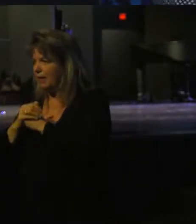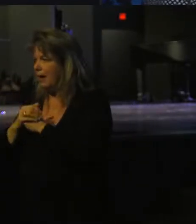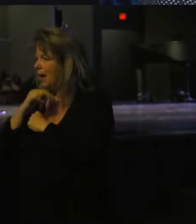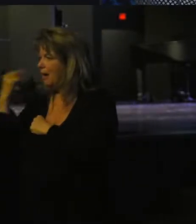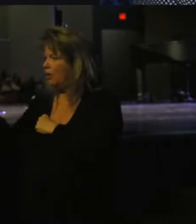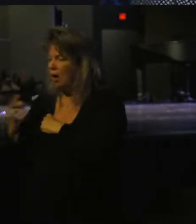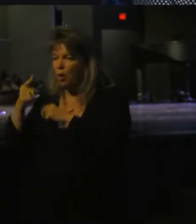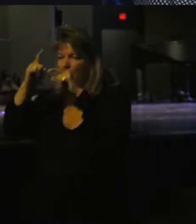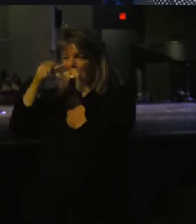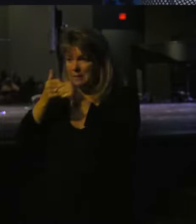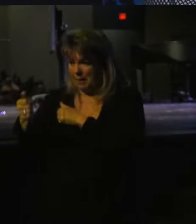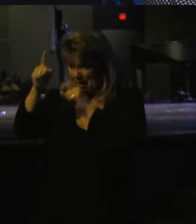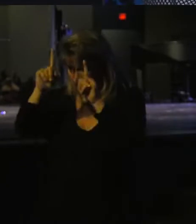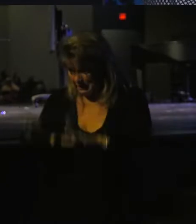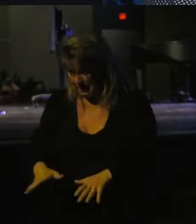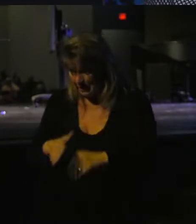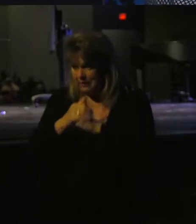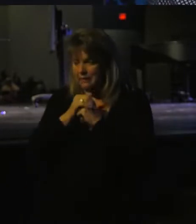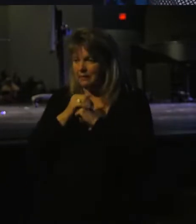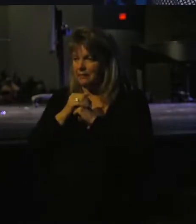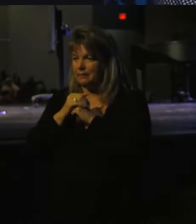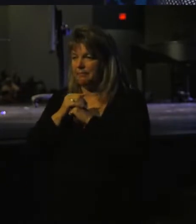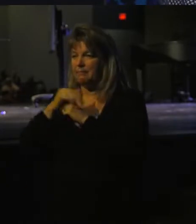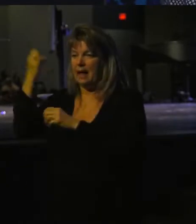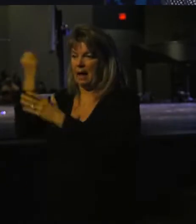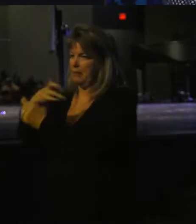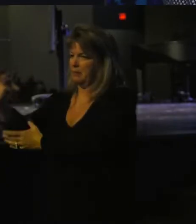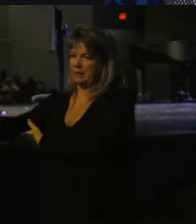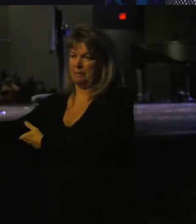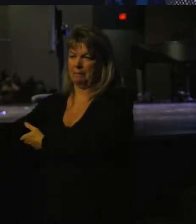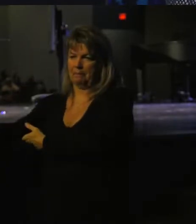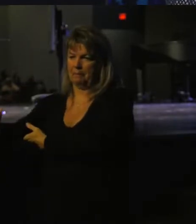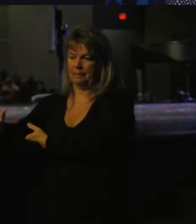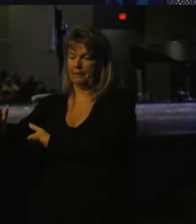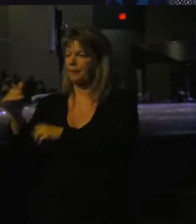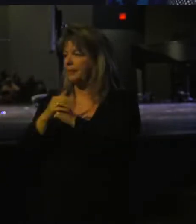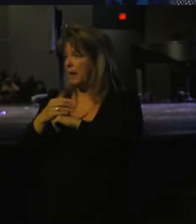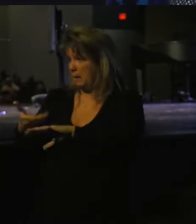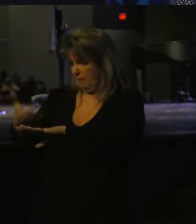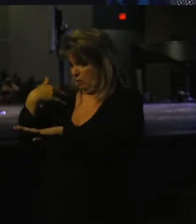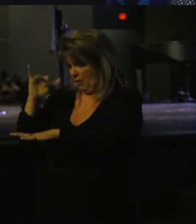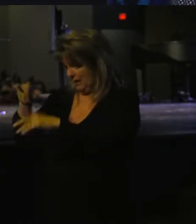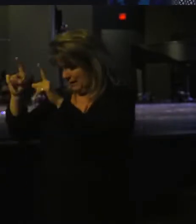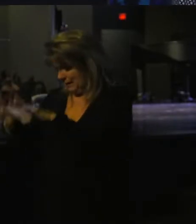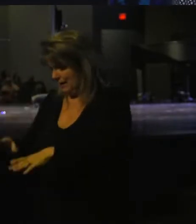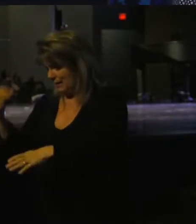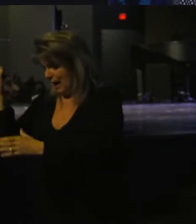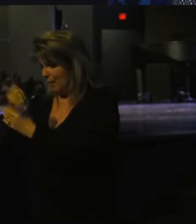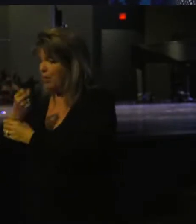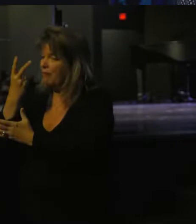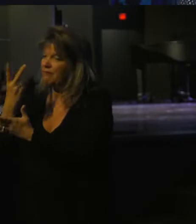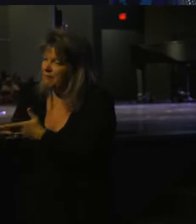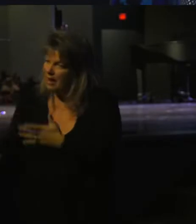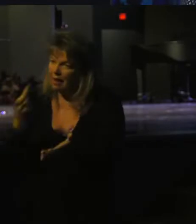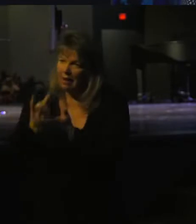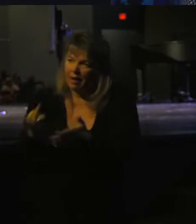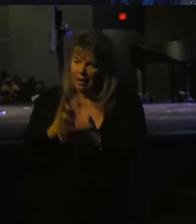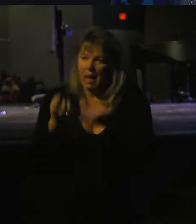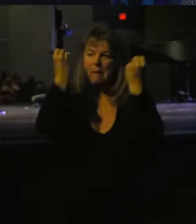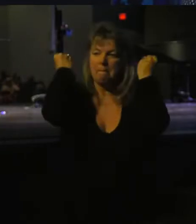always pass the test. And you know what's cool? Neither did Abraham. Before this test, Abraham had failed many tests.